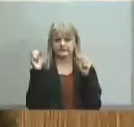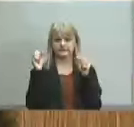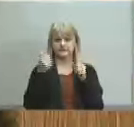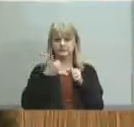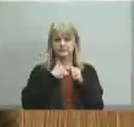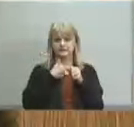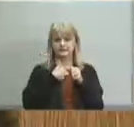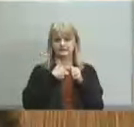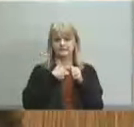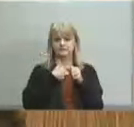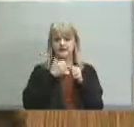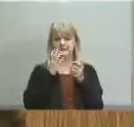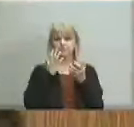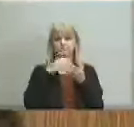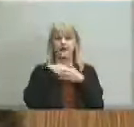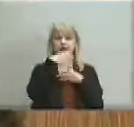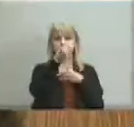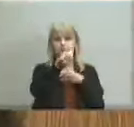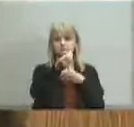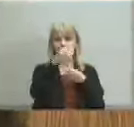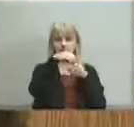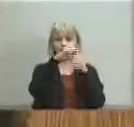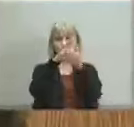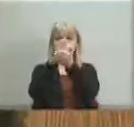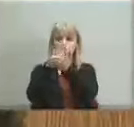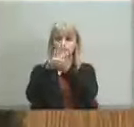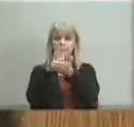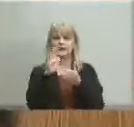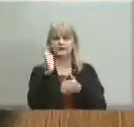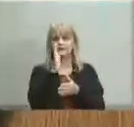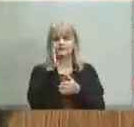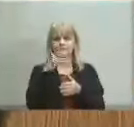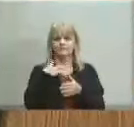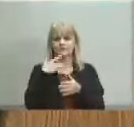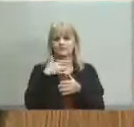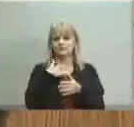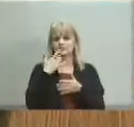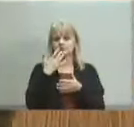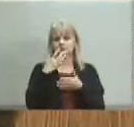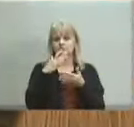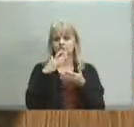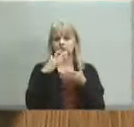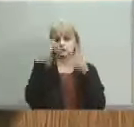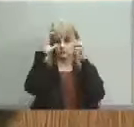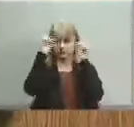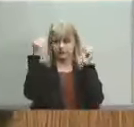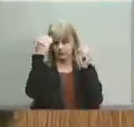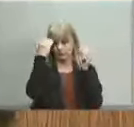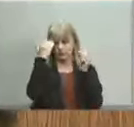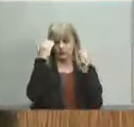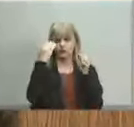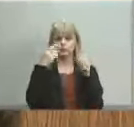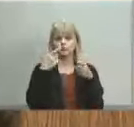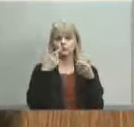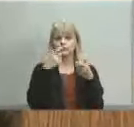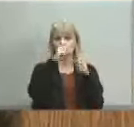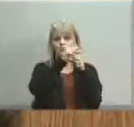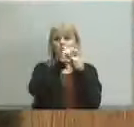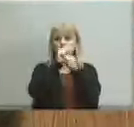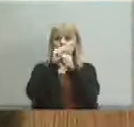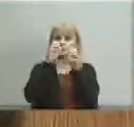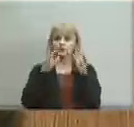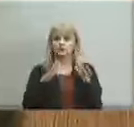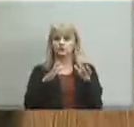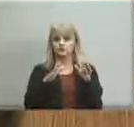the schools i never felt that the superintendent knew the personnel as well as i thought that they needed to know personnel